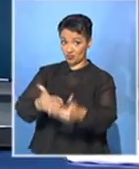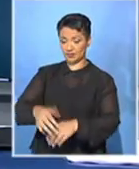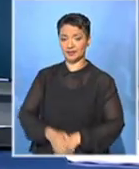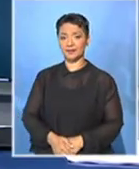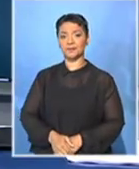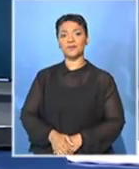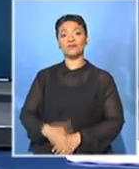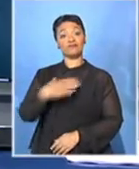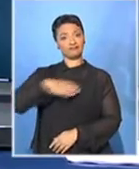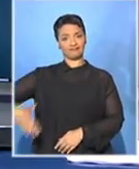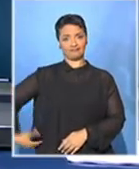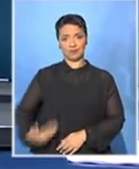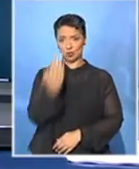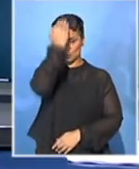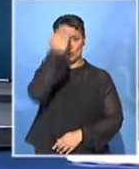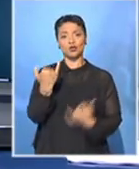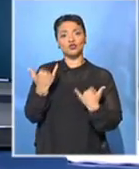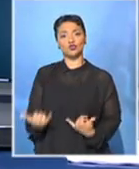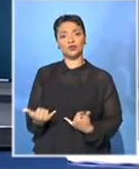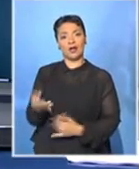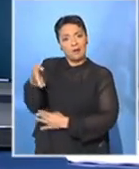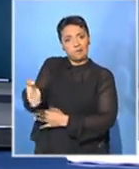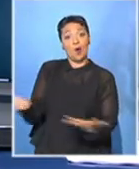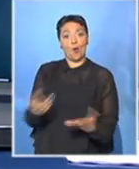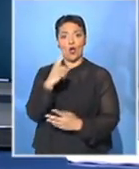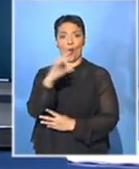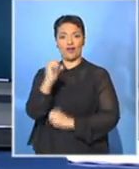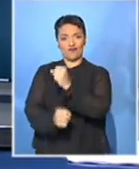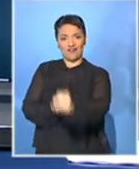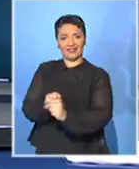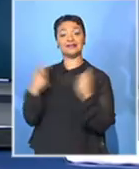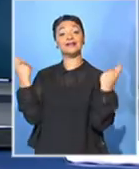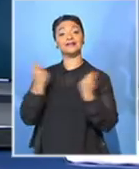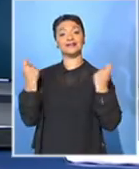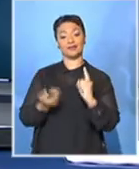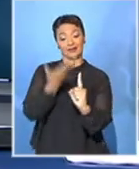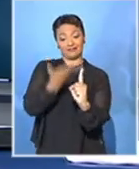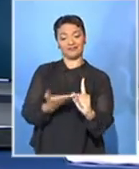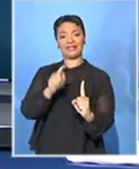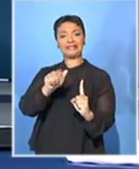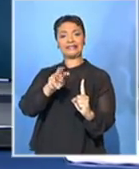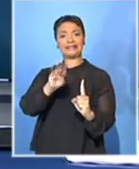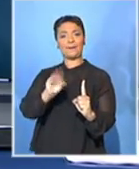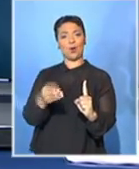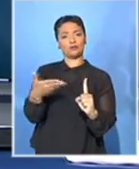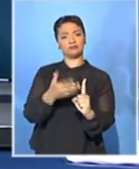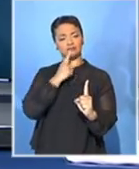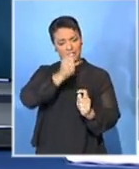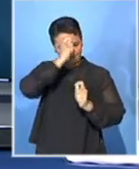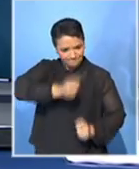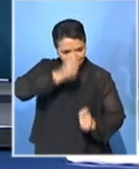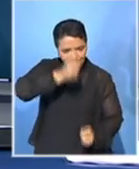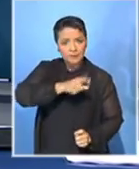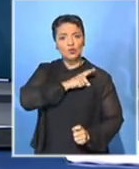President Jacob Zuma has described the late ANC stalwart Oliver Tambo as an inspirational leader who helped create a